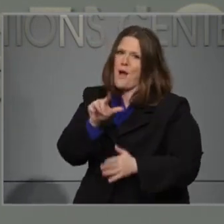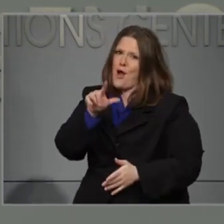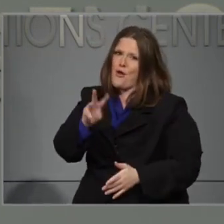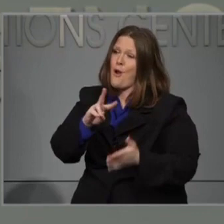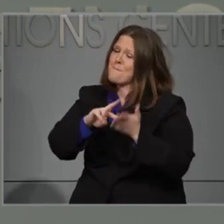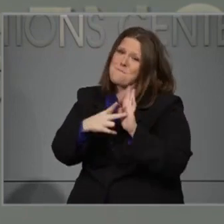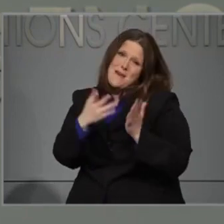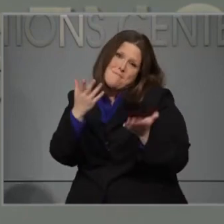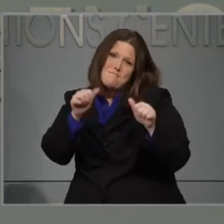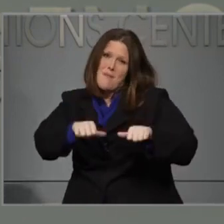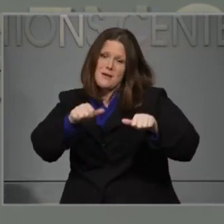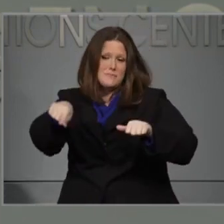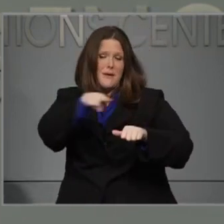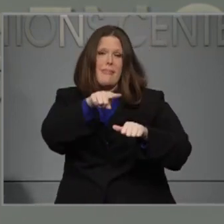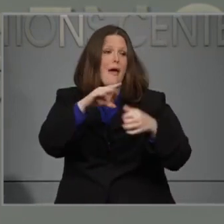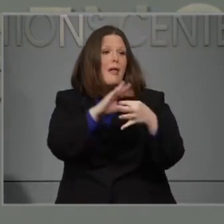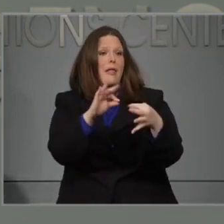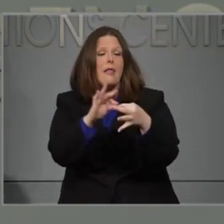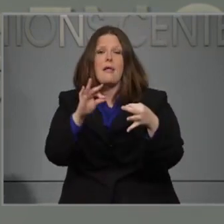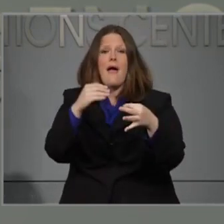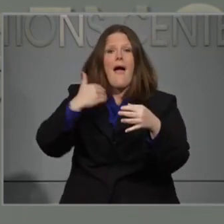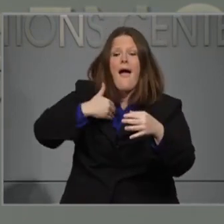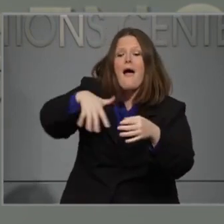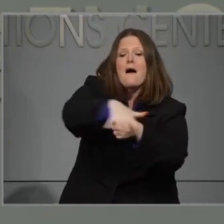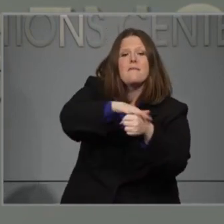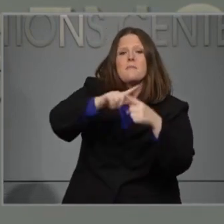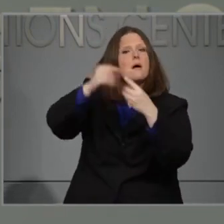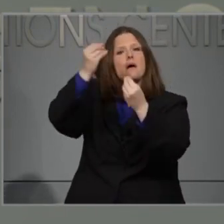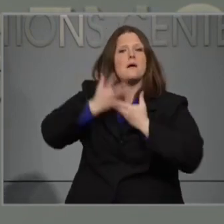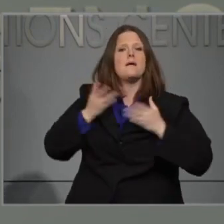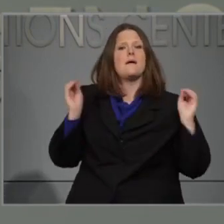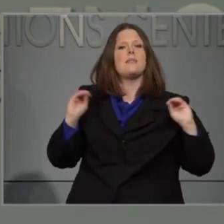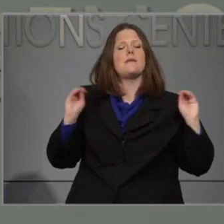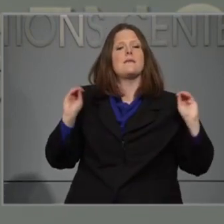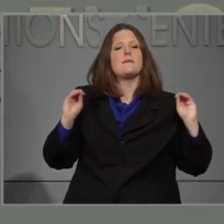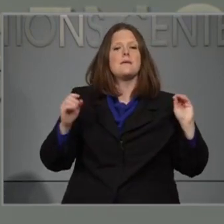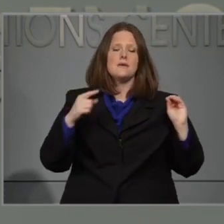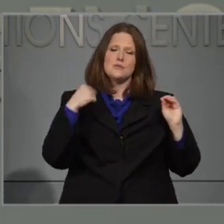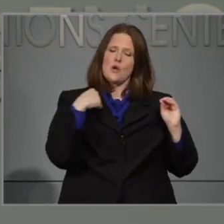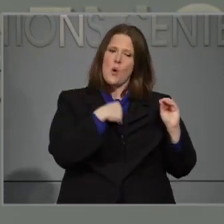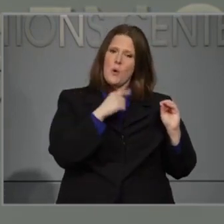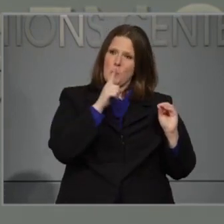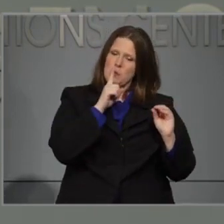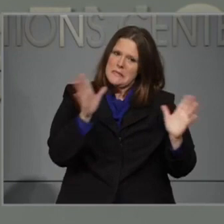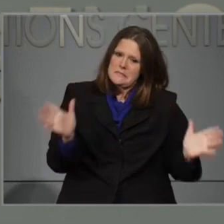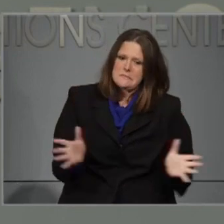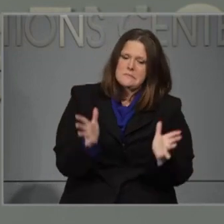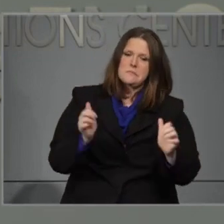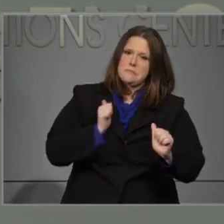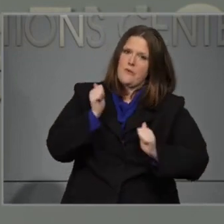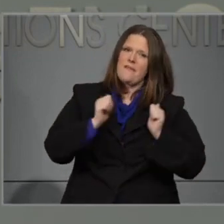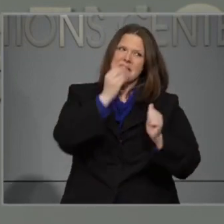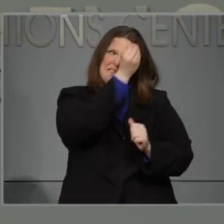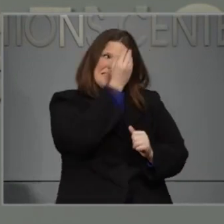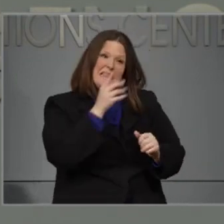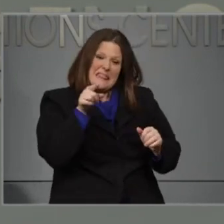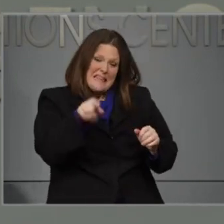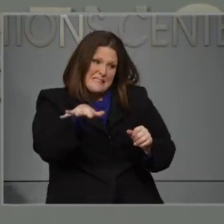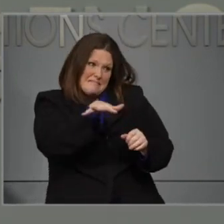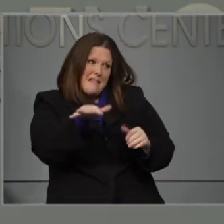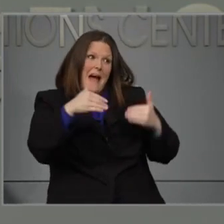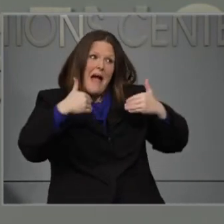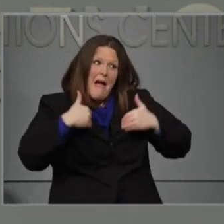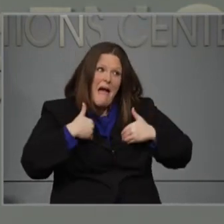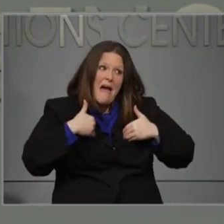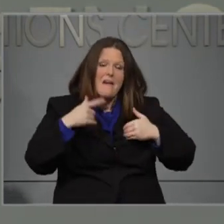through our tracing or an entity may proactively identify themselves to say, hey, we have a number of cases in this setting, local